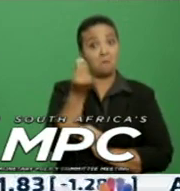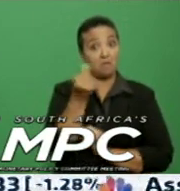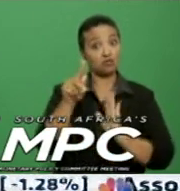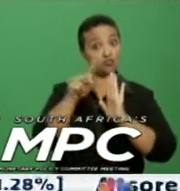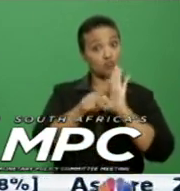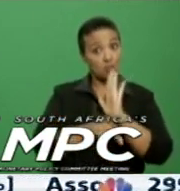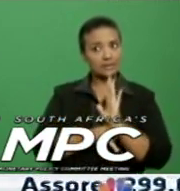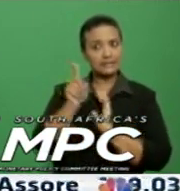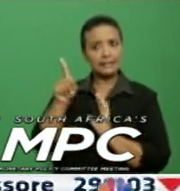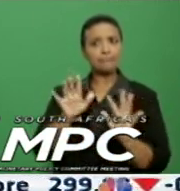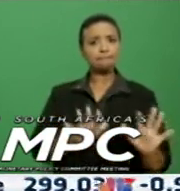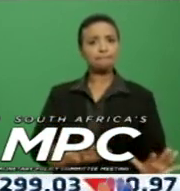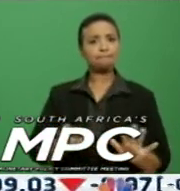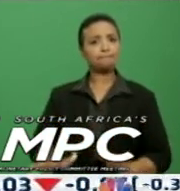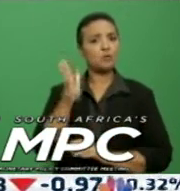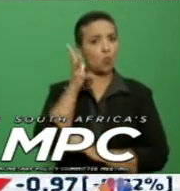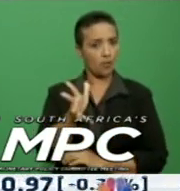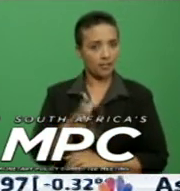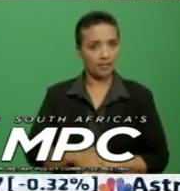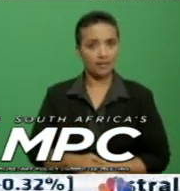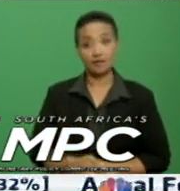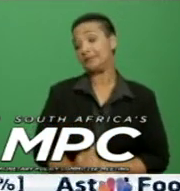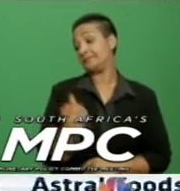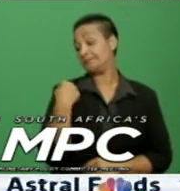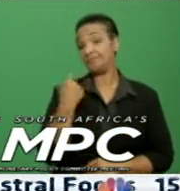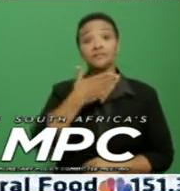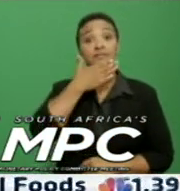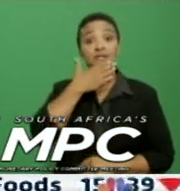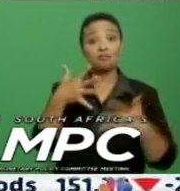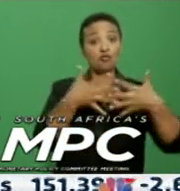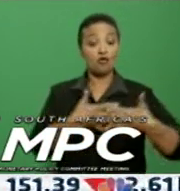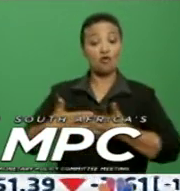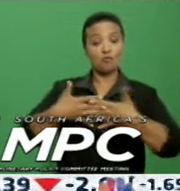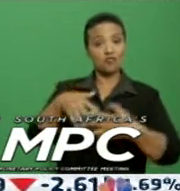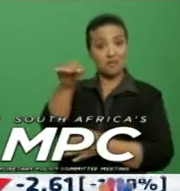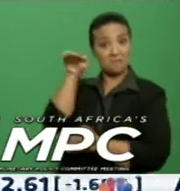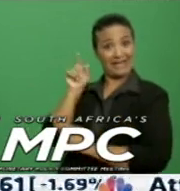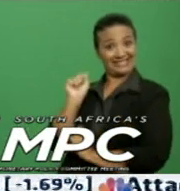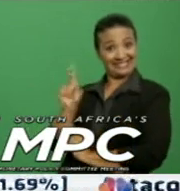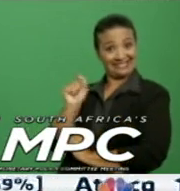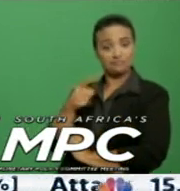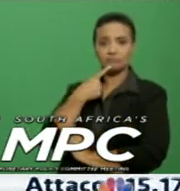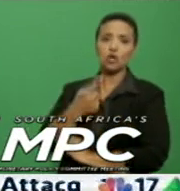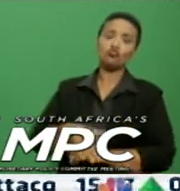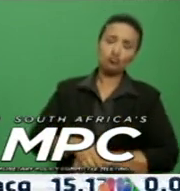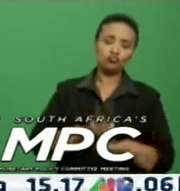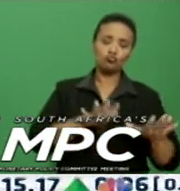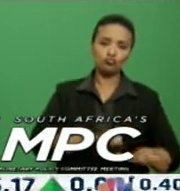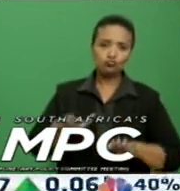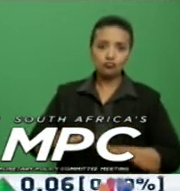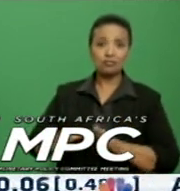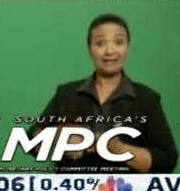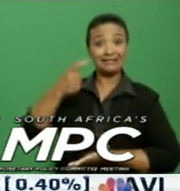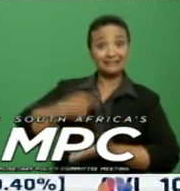advanced economies. In December, the U.S. Fed signalled a more gradual pace of rate